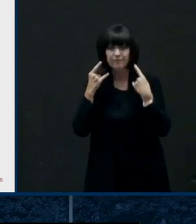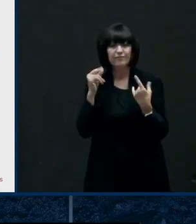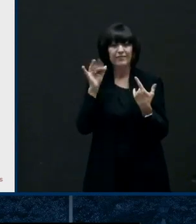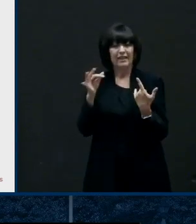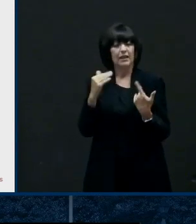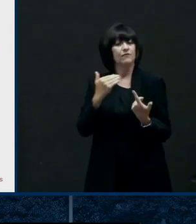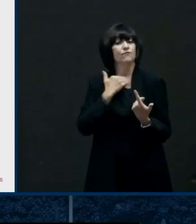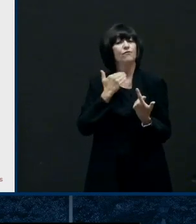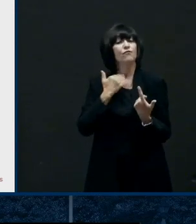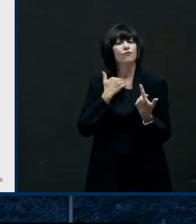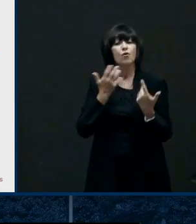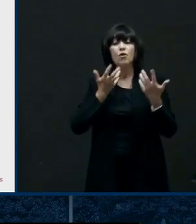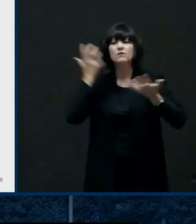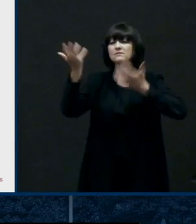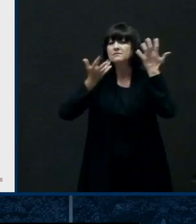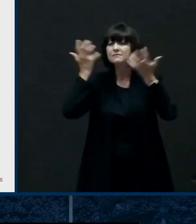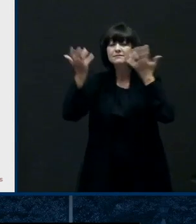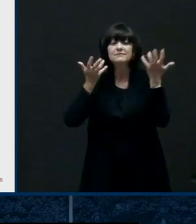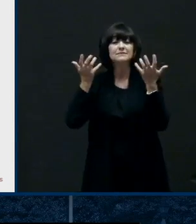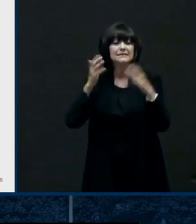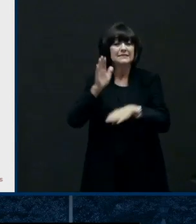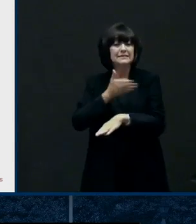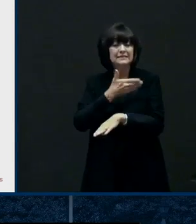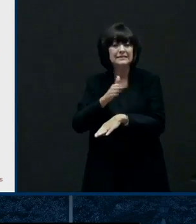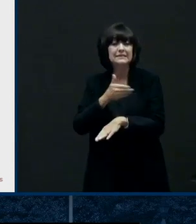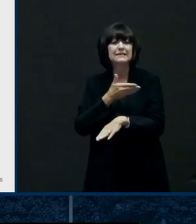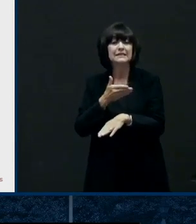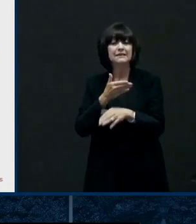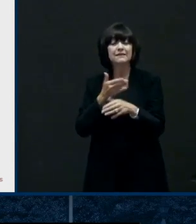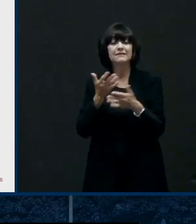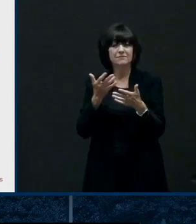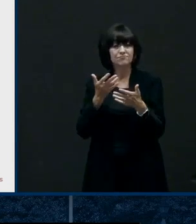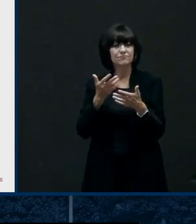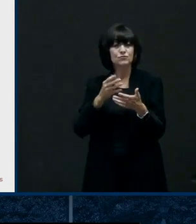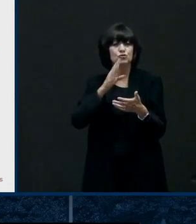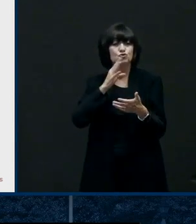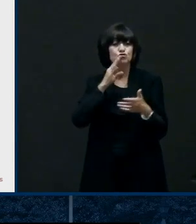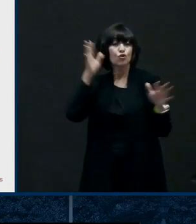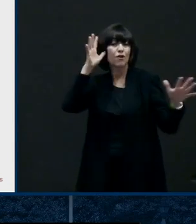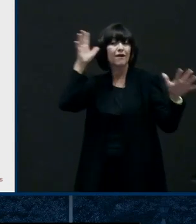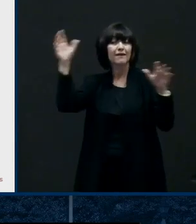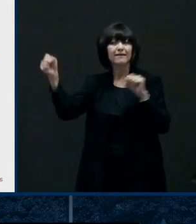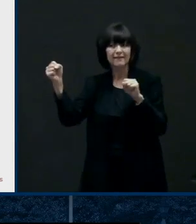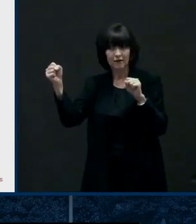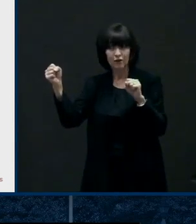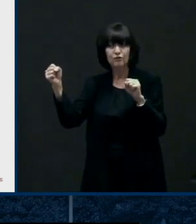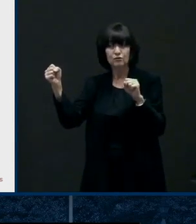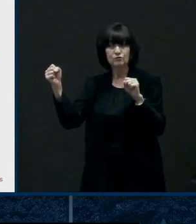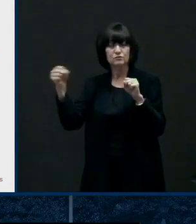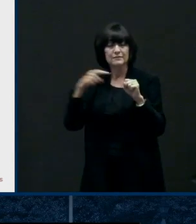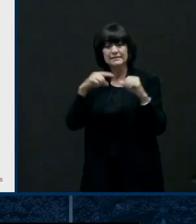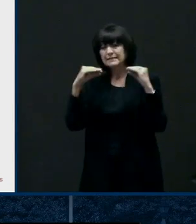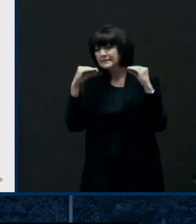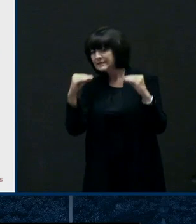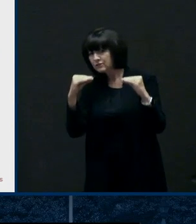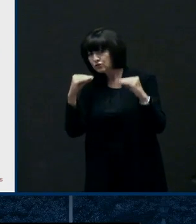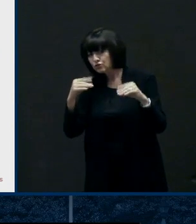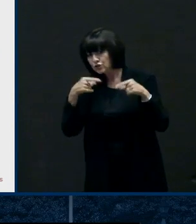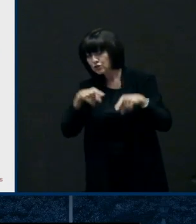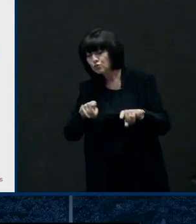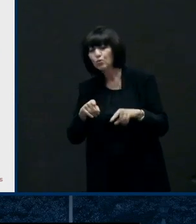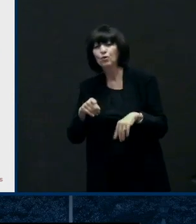um can be very effective whether whatever setting you're in if you're teaching um or um